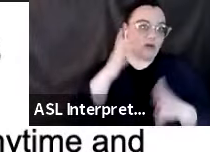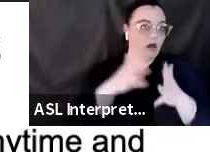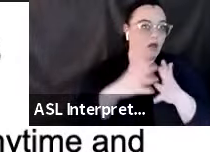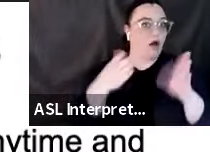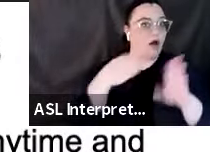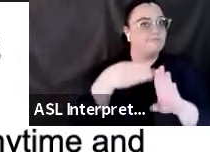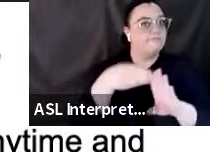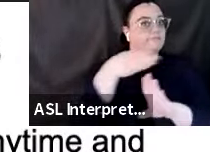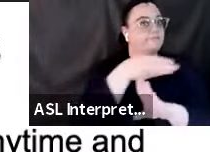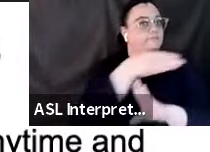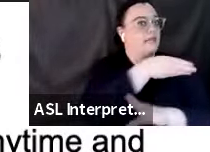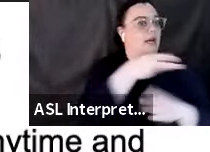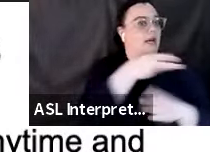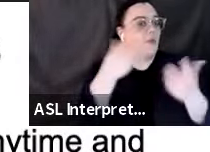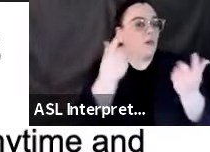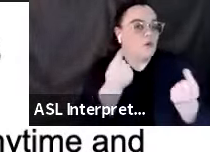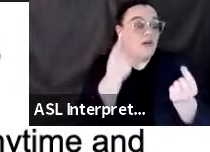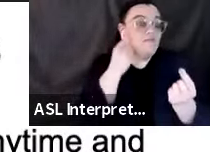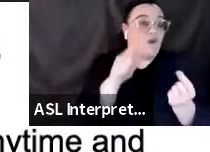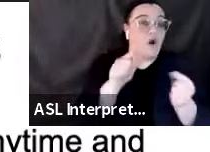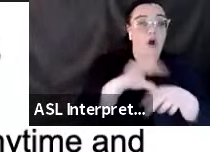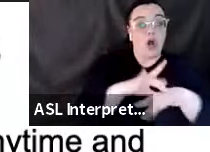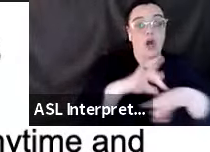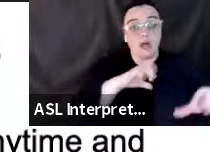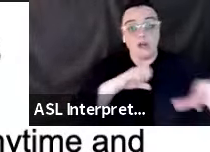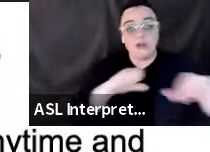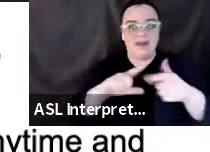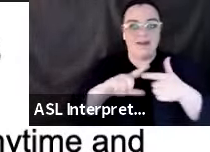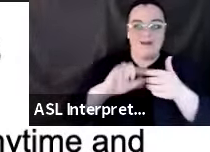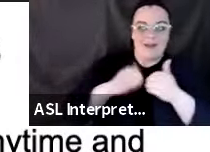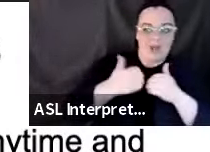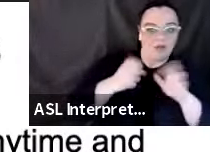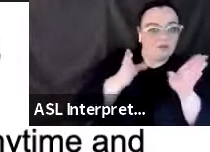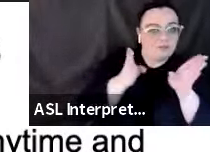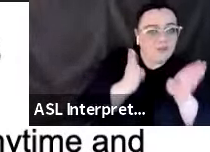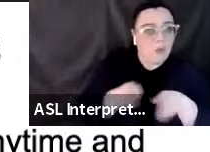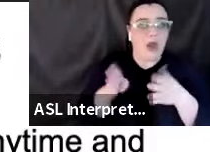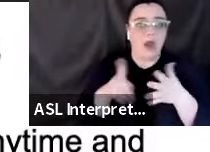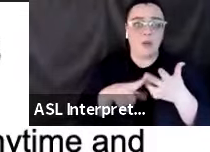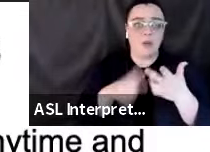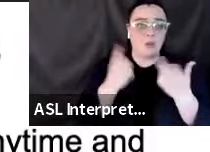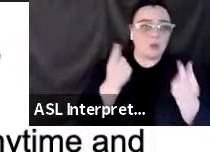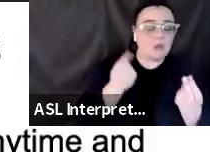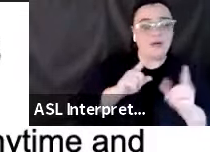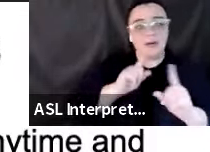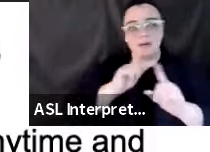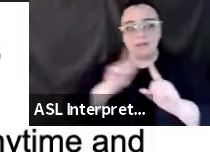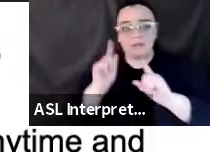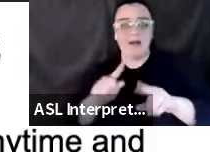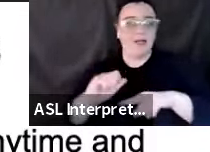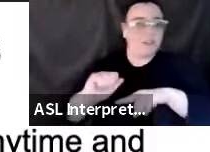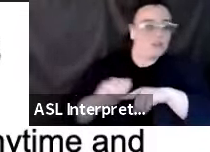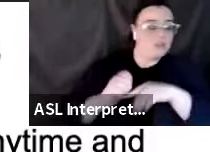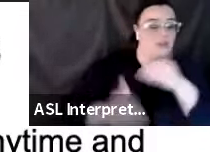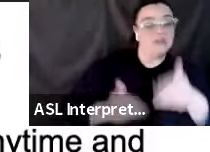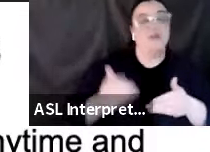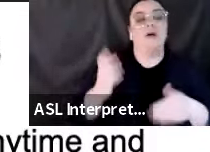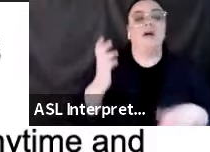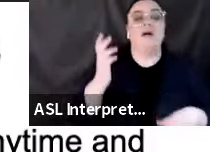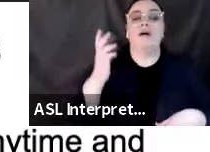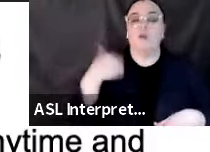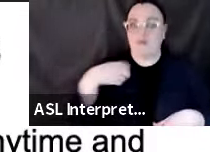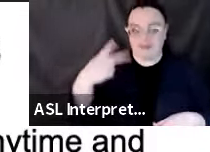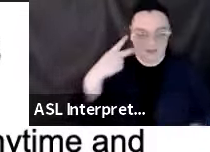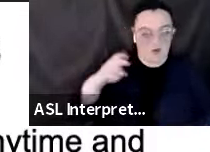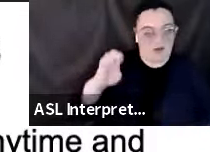about and we've seen different ways of practicing, and we saw the California Earthquake Authority do a